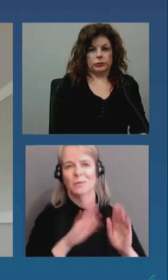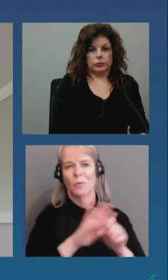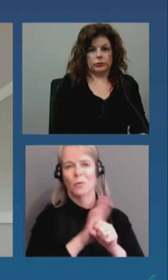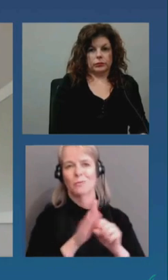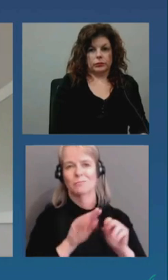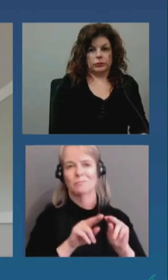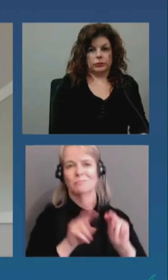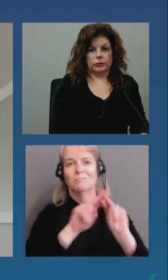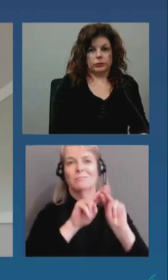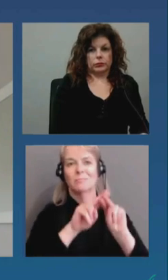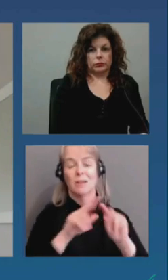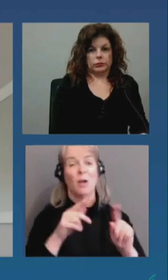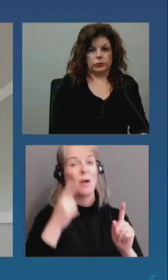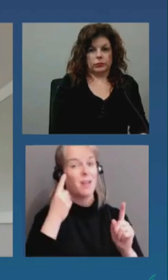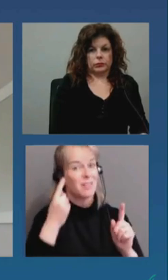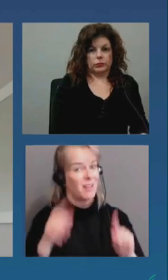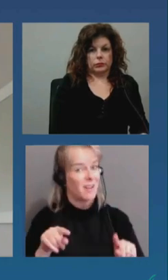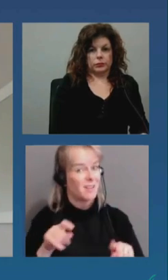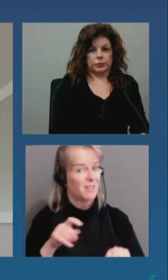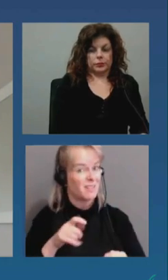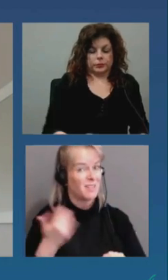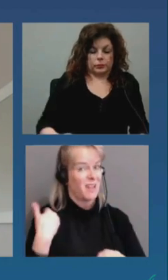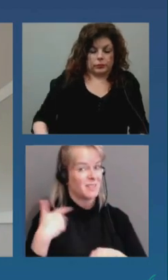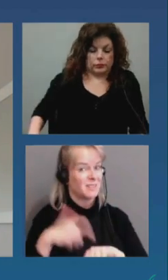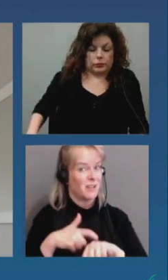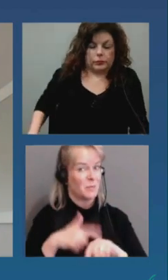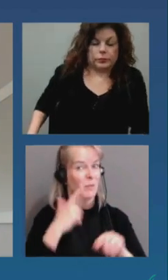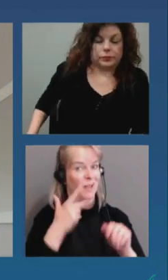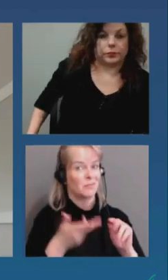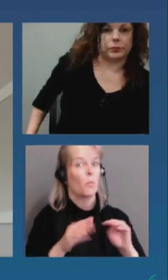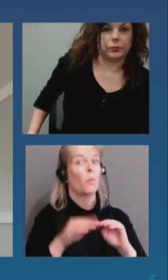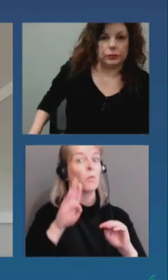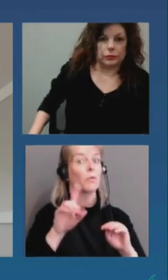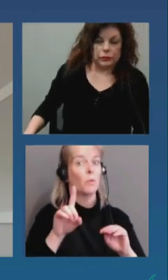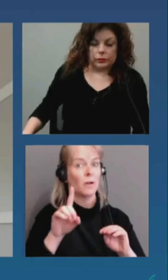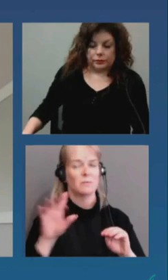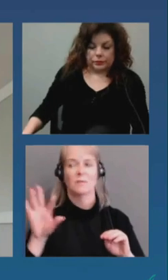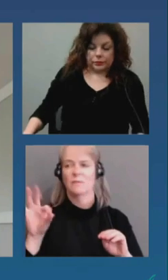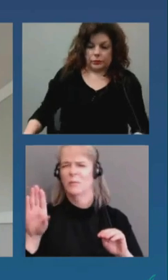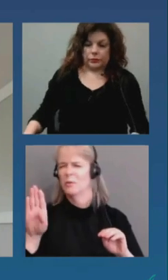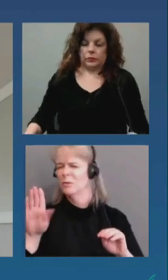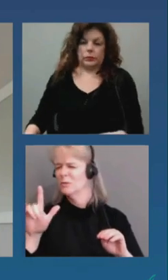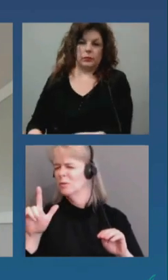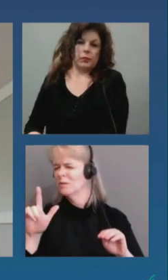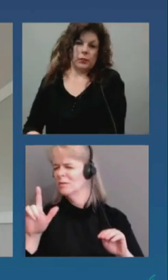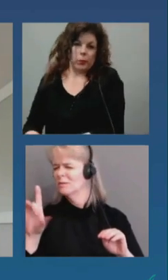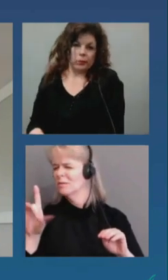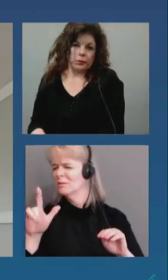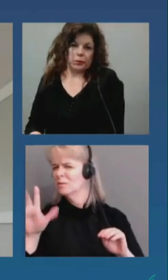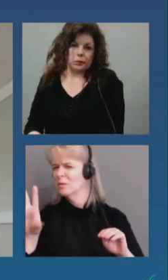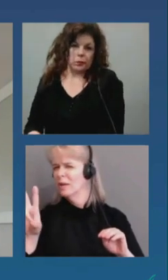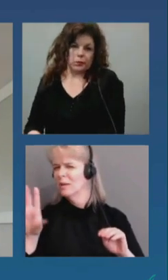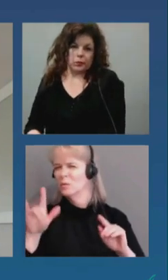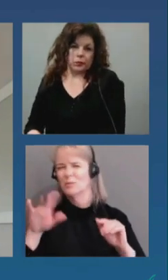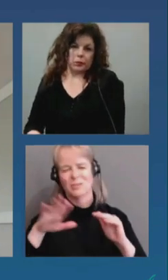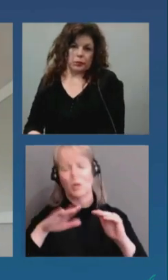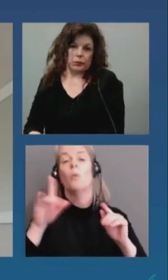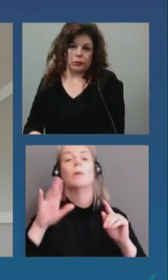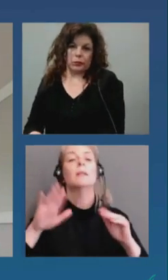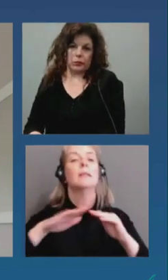28th or around there, February 27th. It looks like it was just below one.